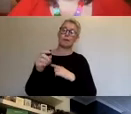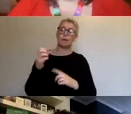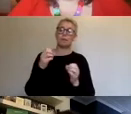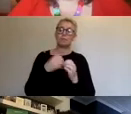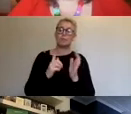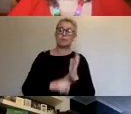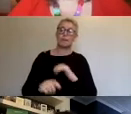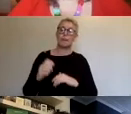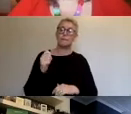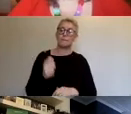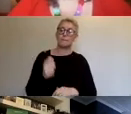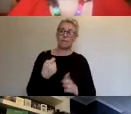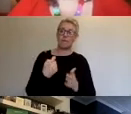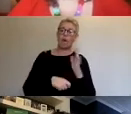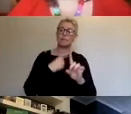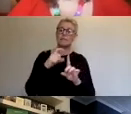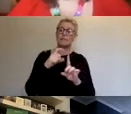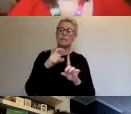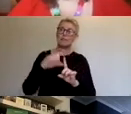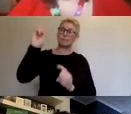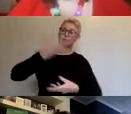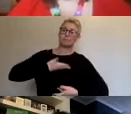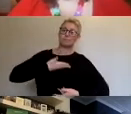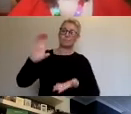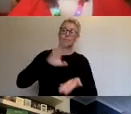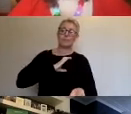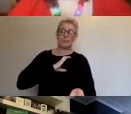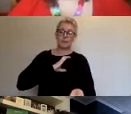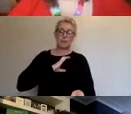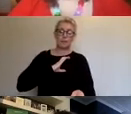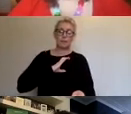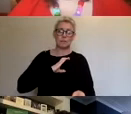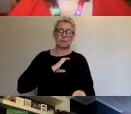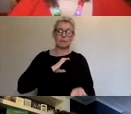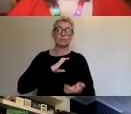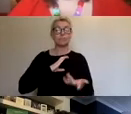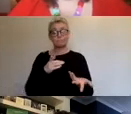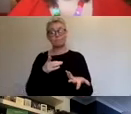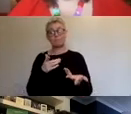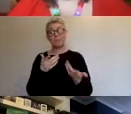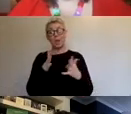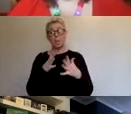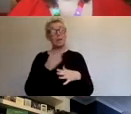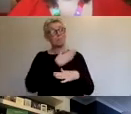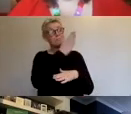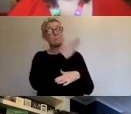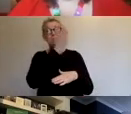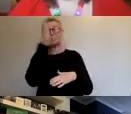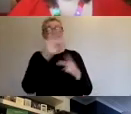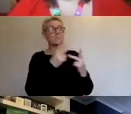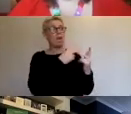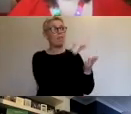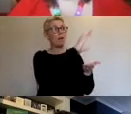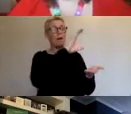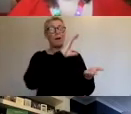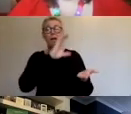allocated us 15K. And then it's worth saying that we approached another a number of other funders, but they couldn't move.